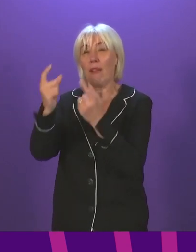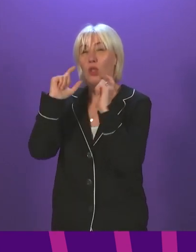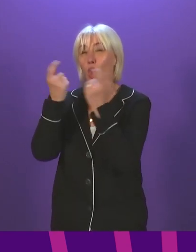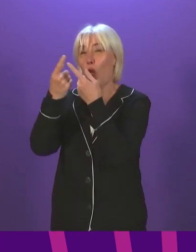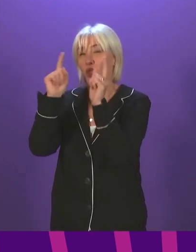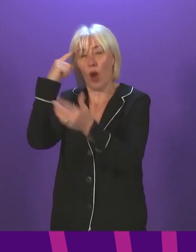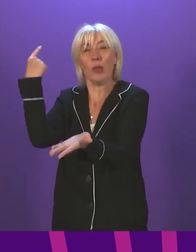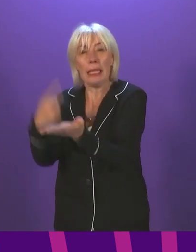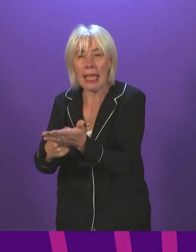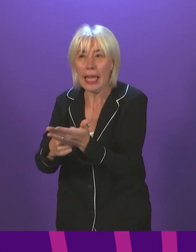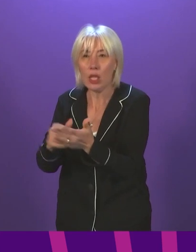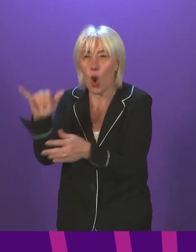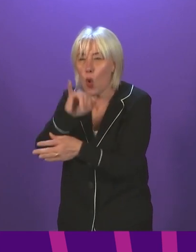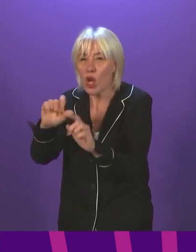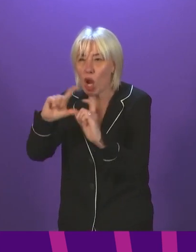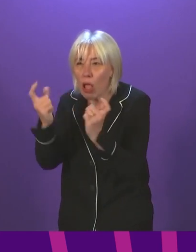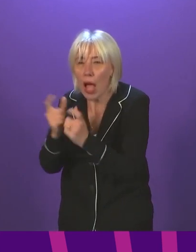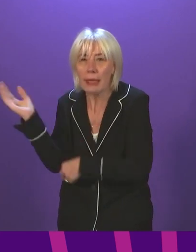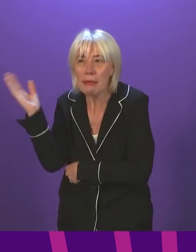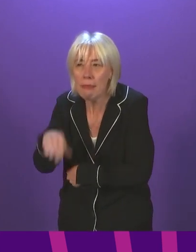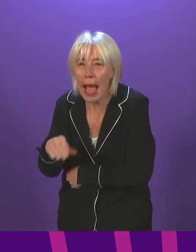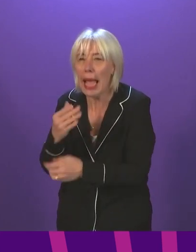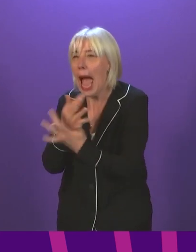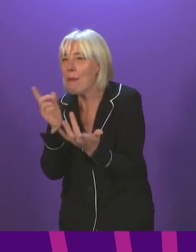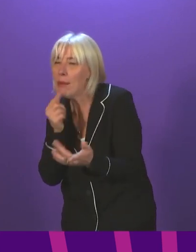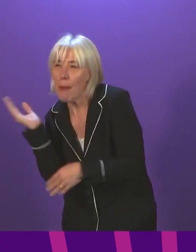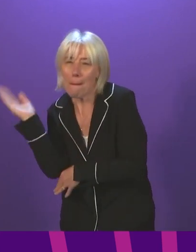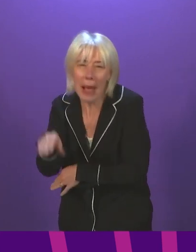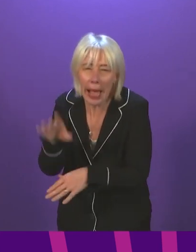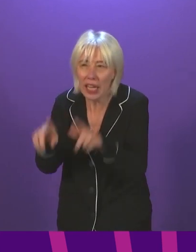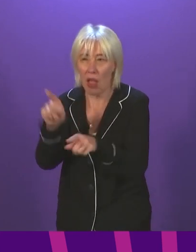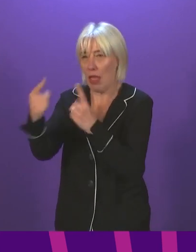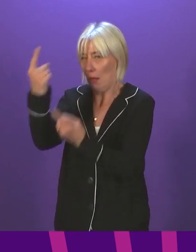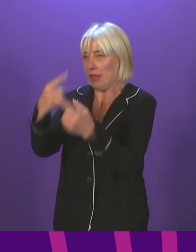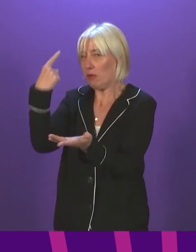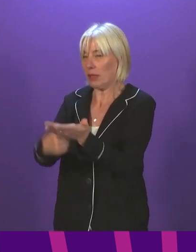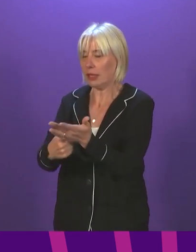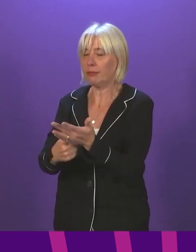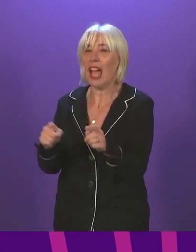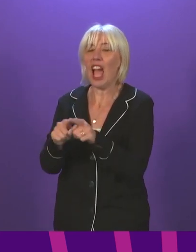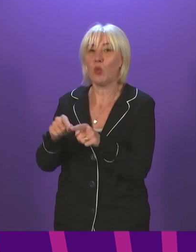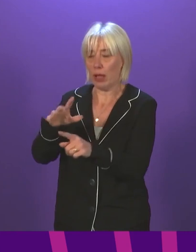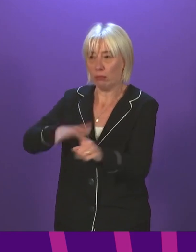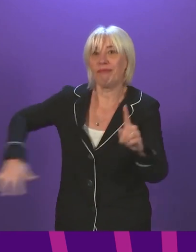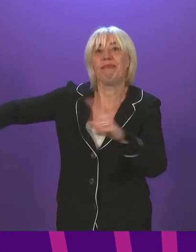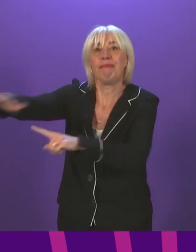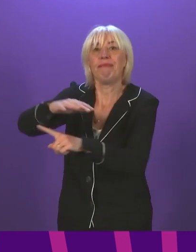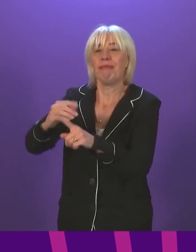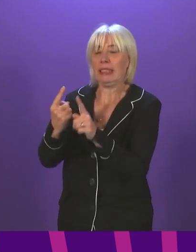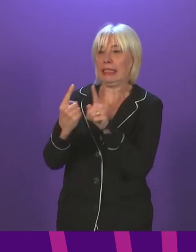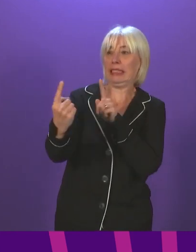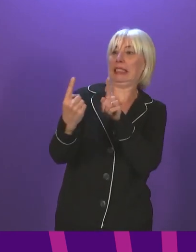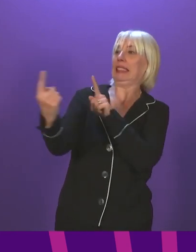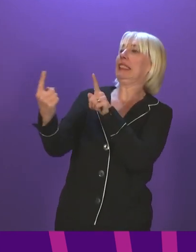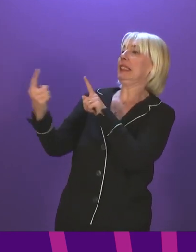-person teaching that they will offer during this term. In addition, physical distancing will remain in place on campuses and face coverings will be